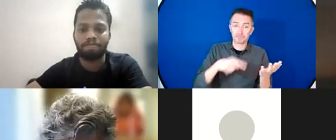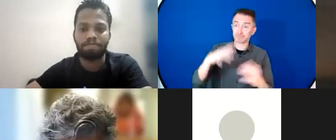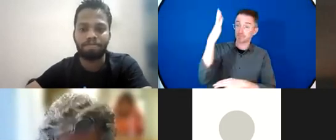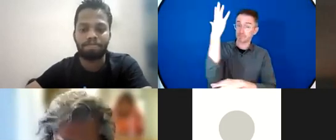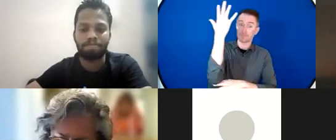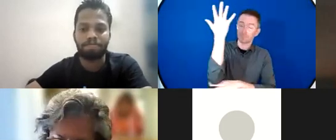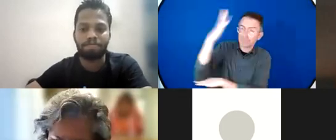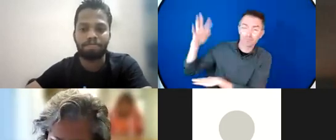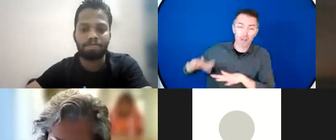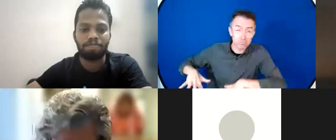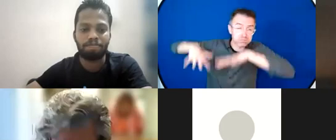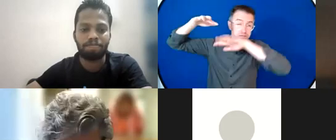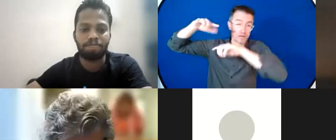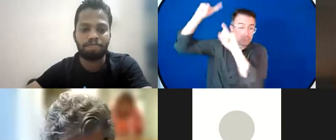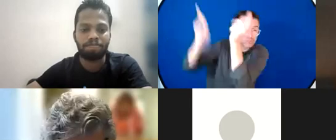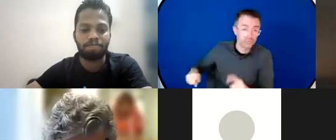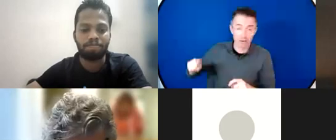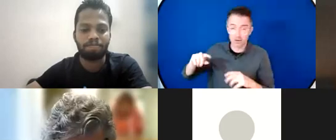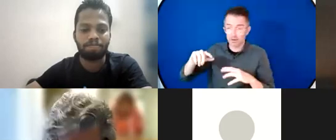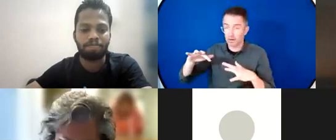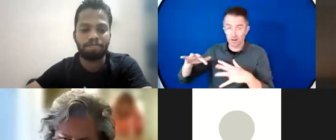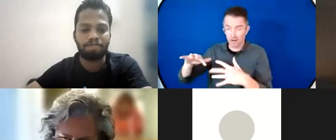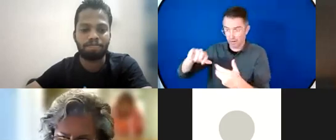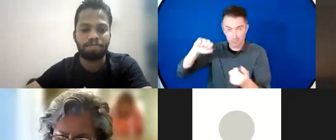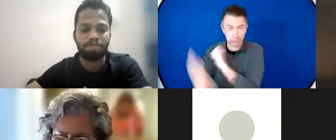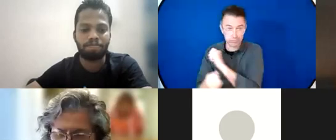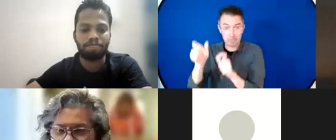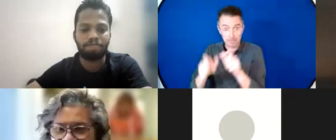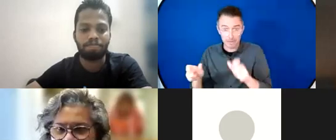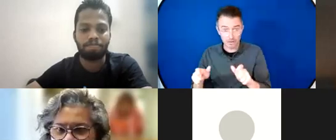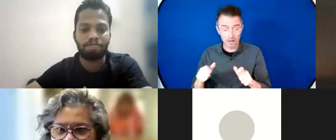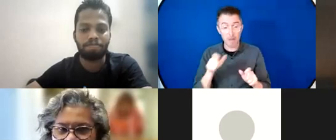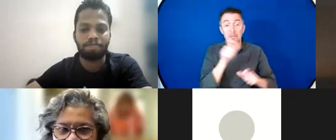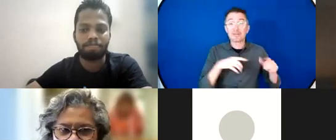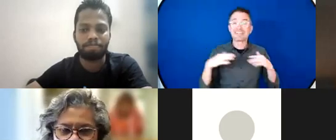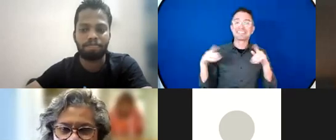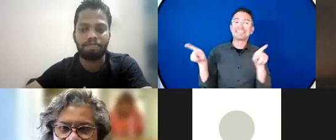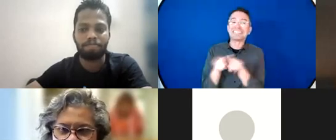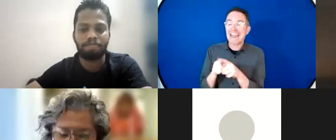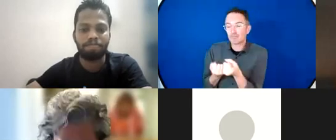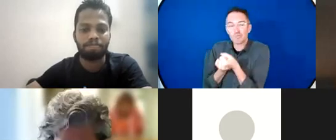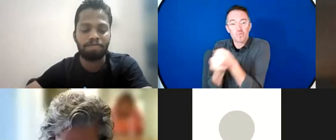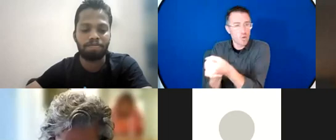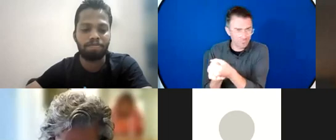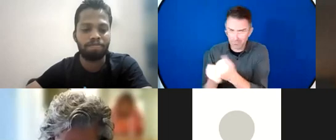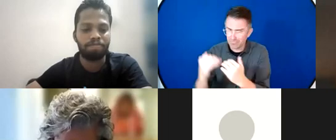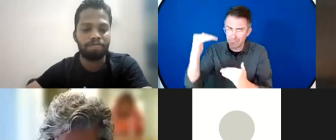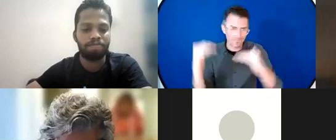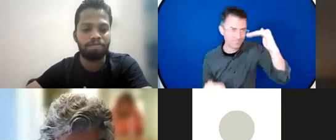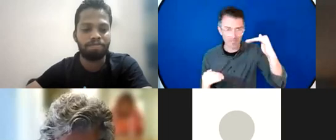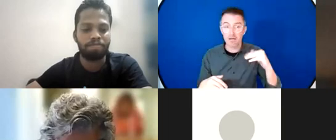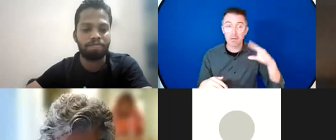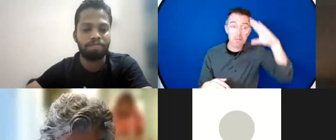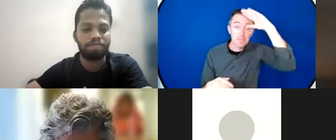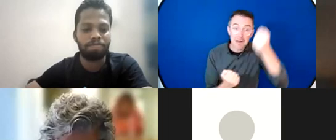clearly explain much of the differential impact of climate disaster on the health of women and young people in all their